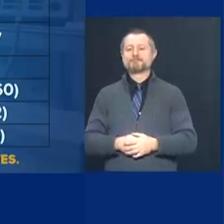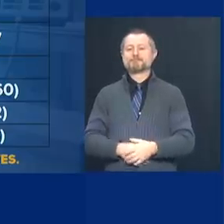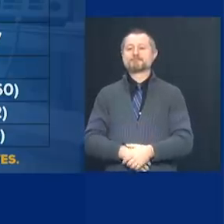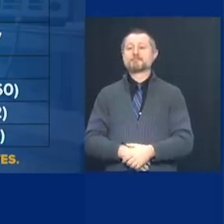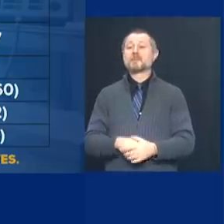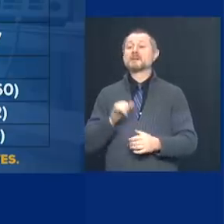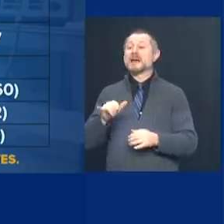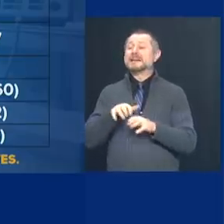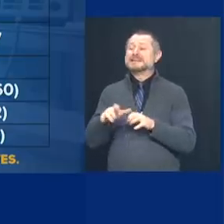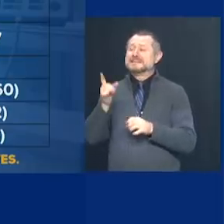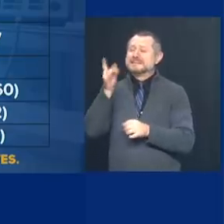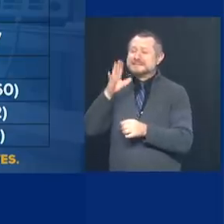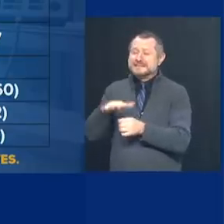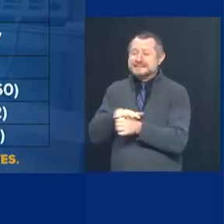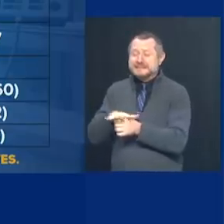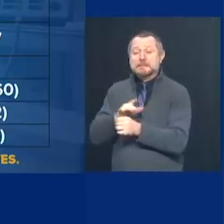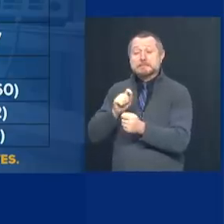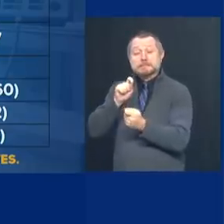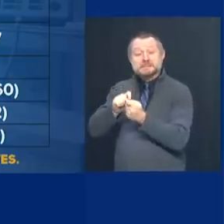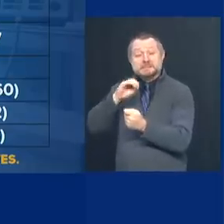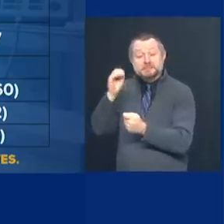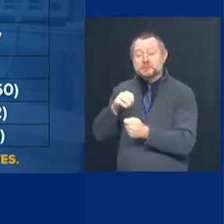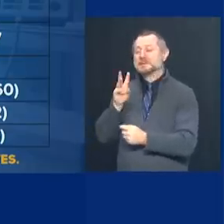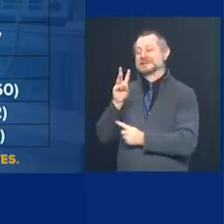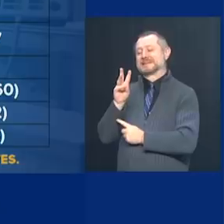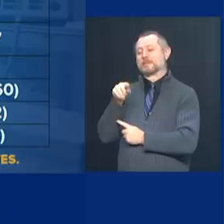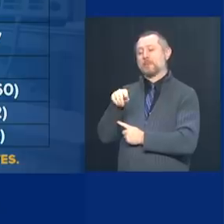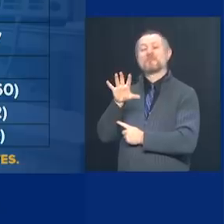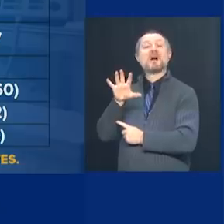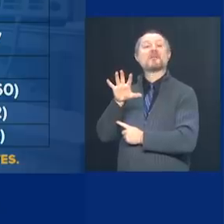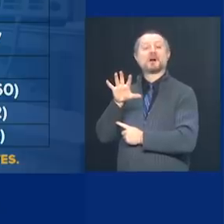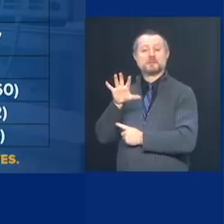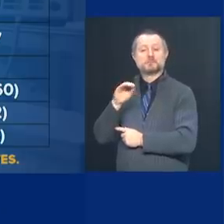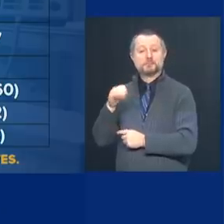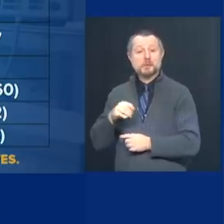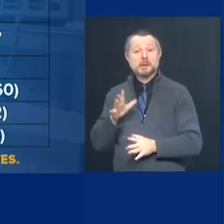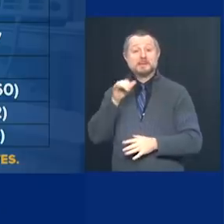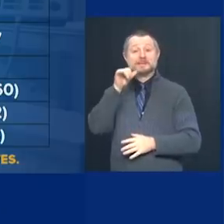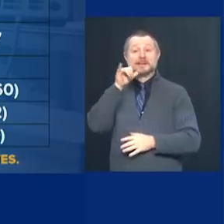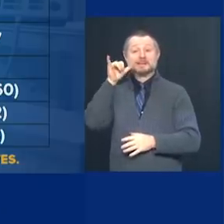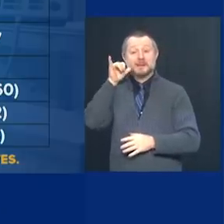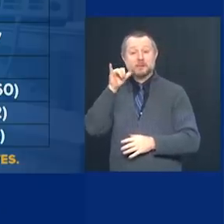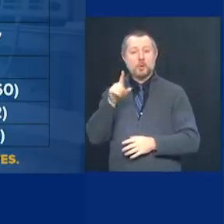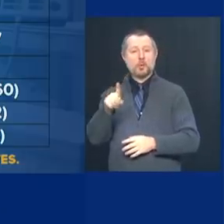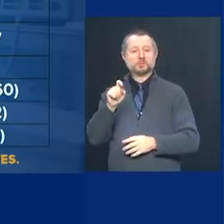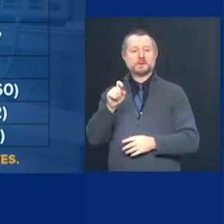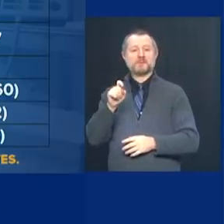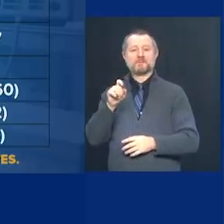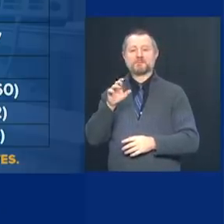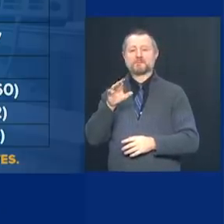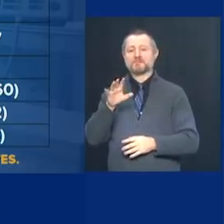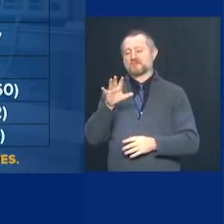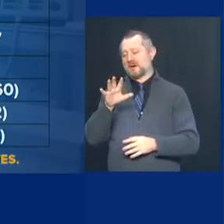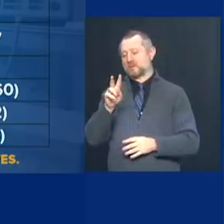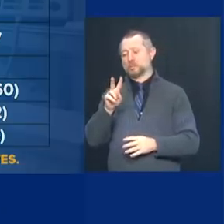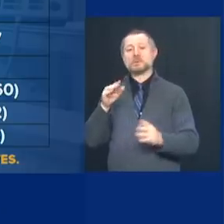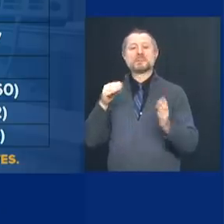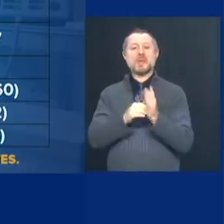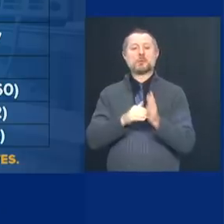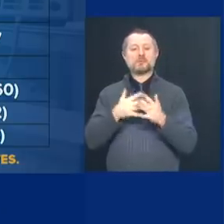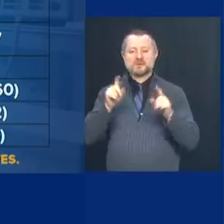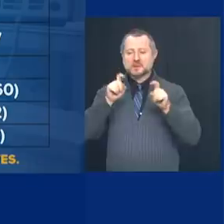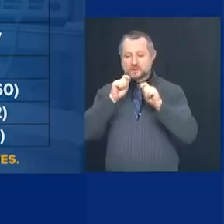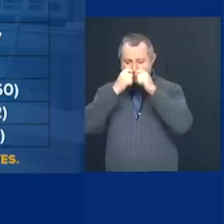6.5. We did 152,000 tests yesterday. On a Sunday tends to be our